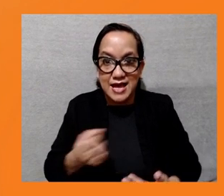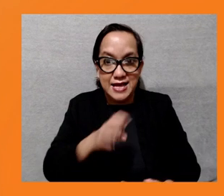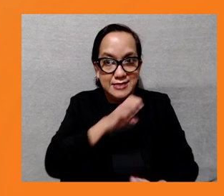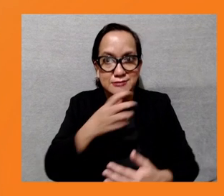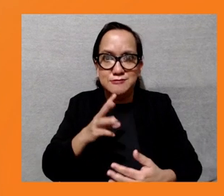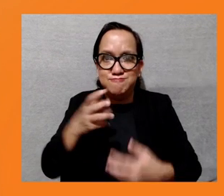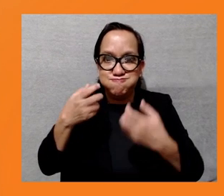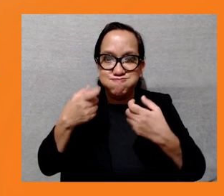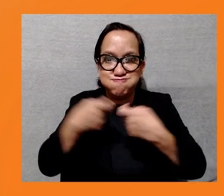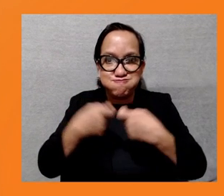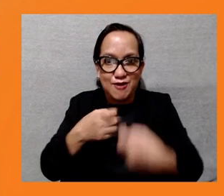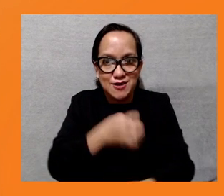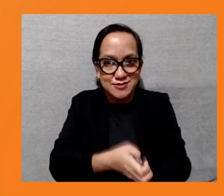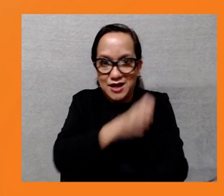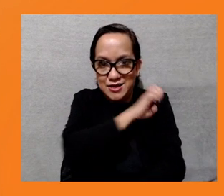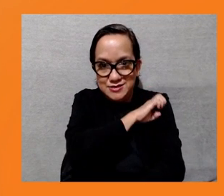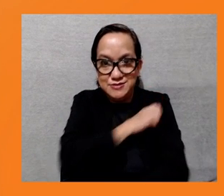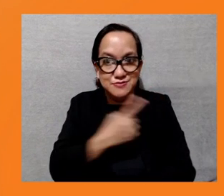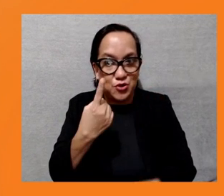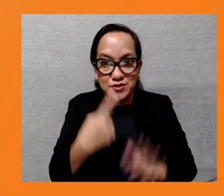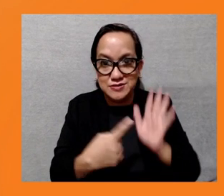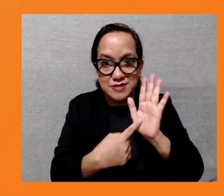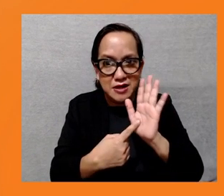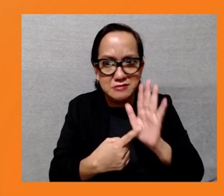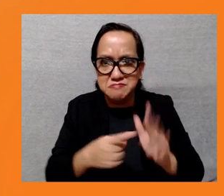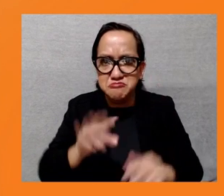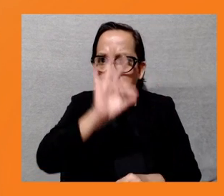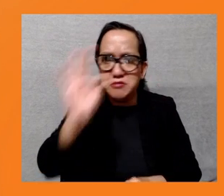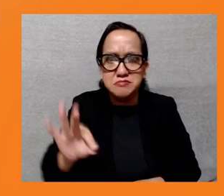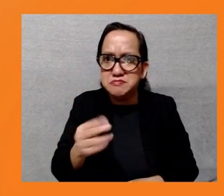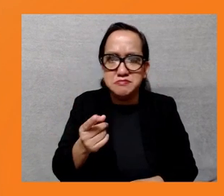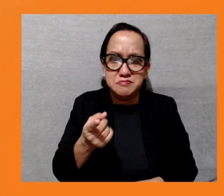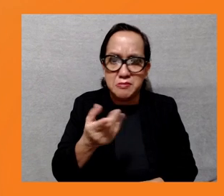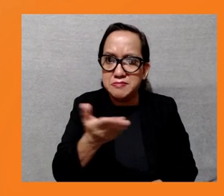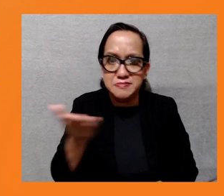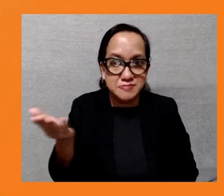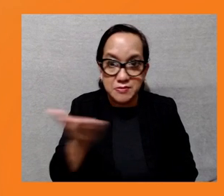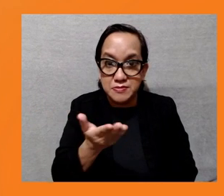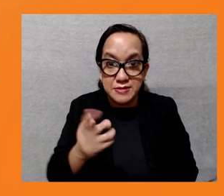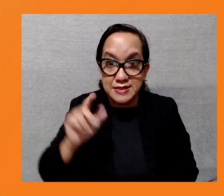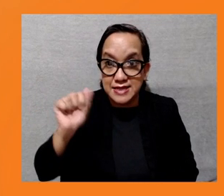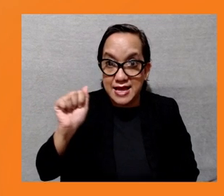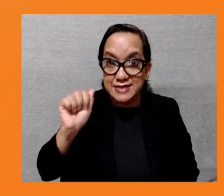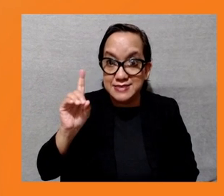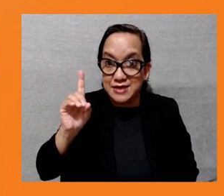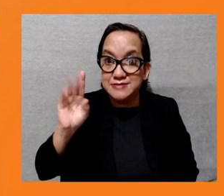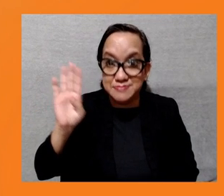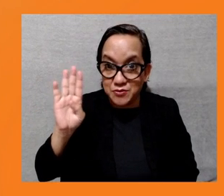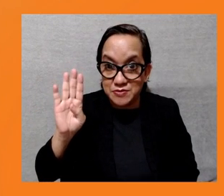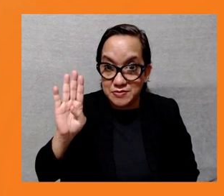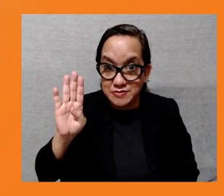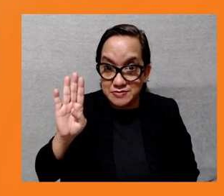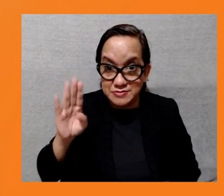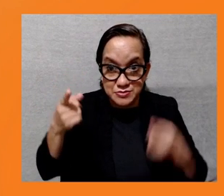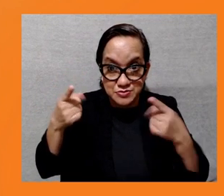points which they're asking is as a result of ADB's TA, I think the one in Cebu, there is a